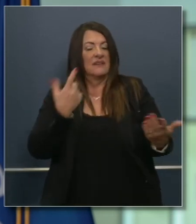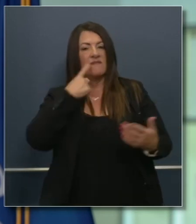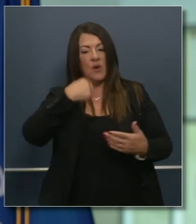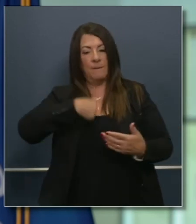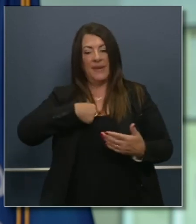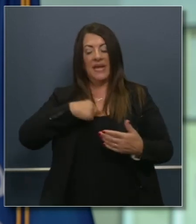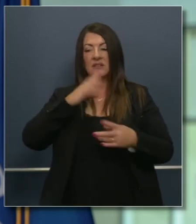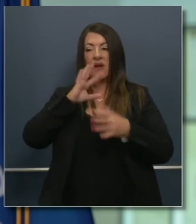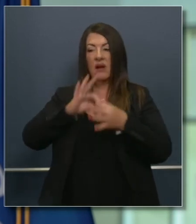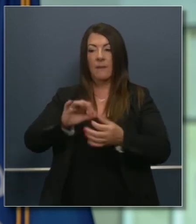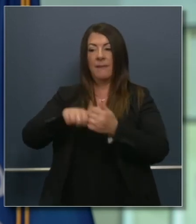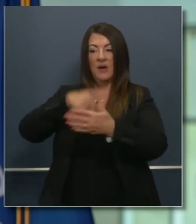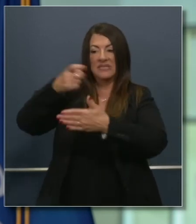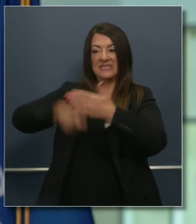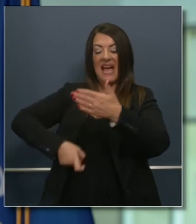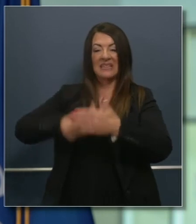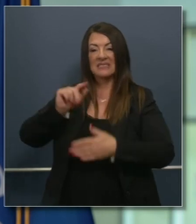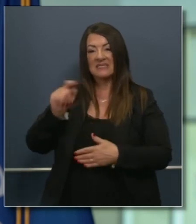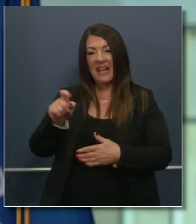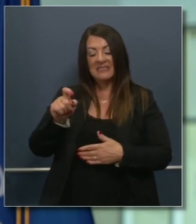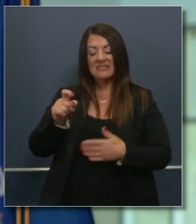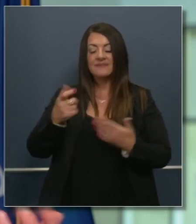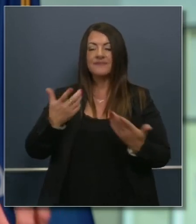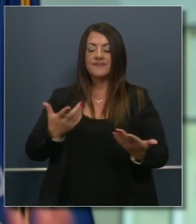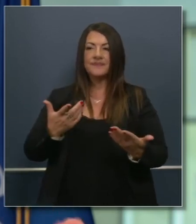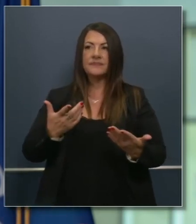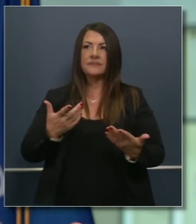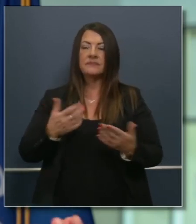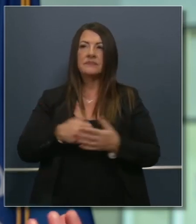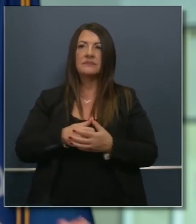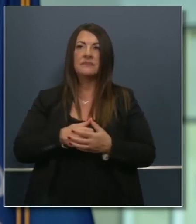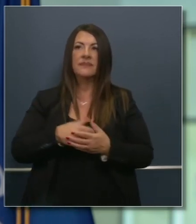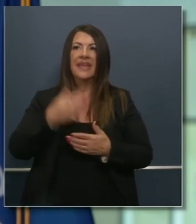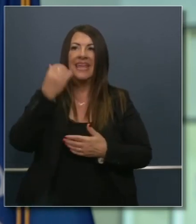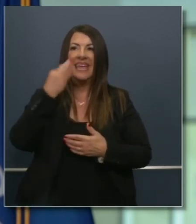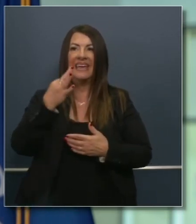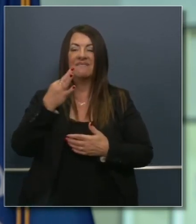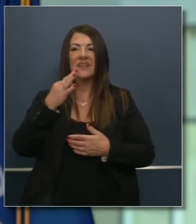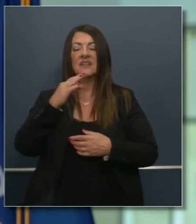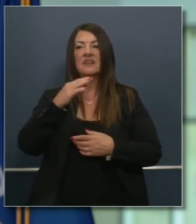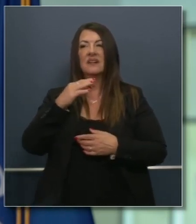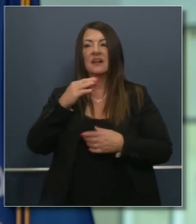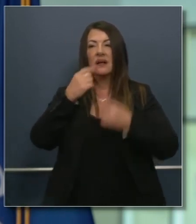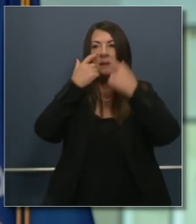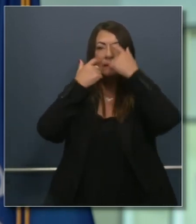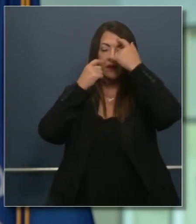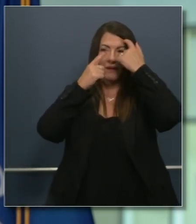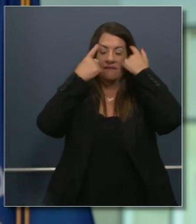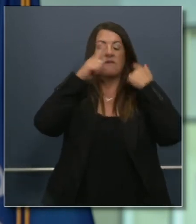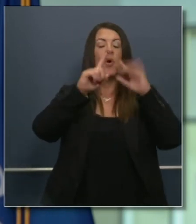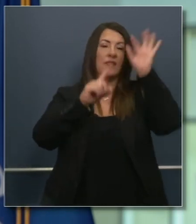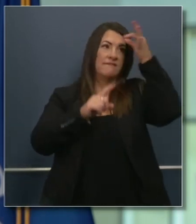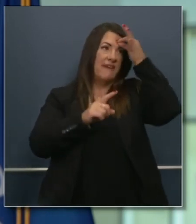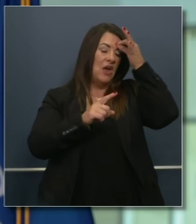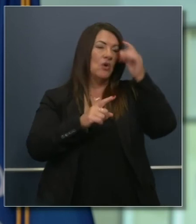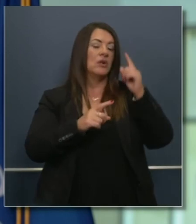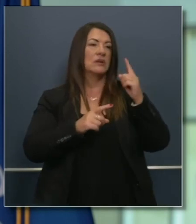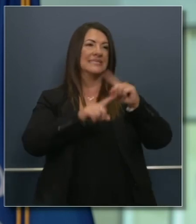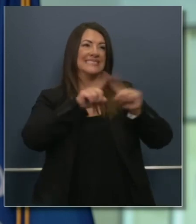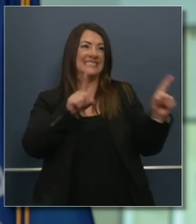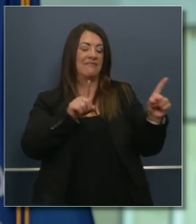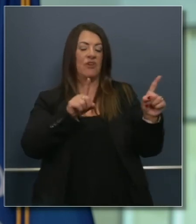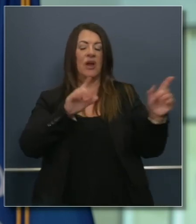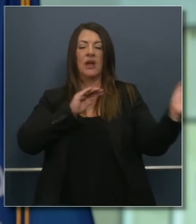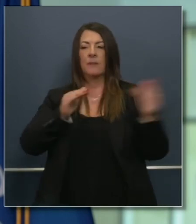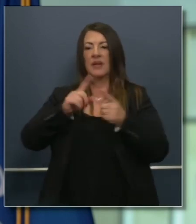issue of taxation issue is, for me, one where, as a federal construct, it means one thing. As a